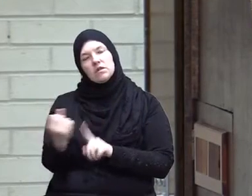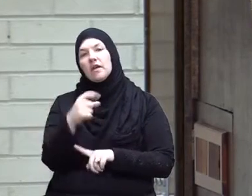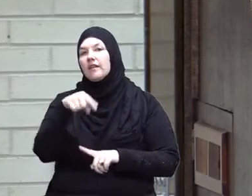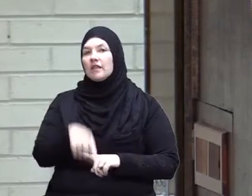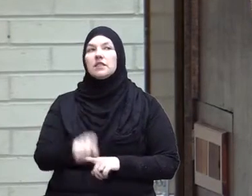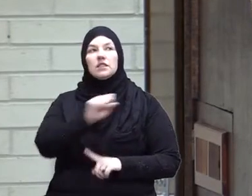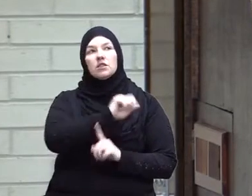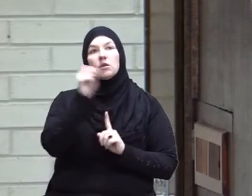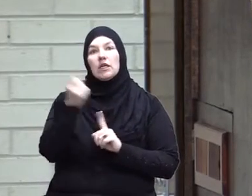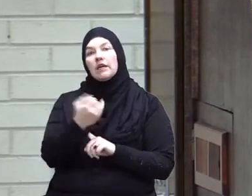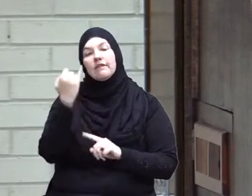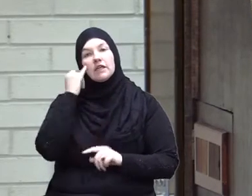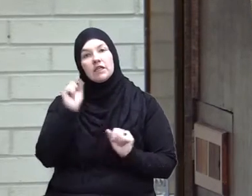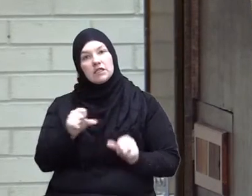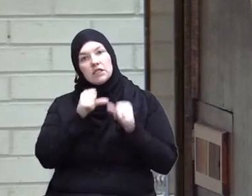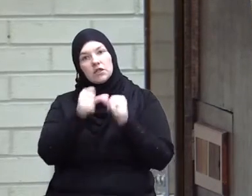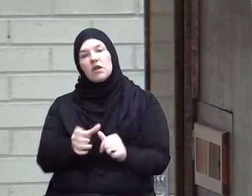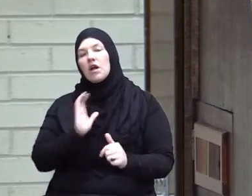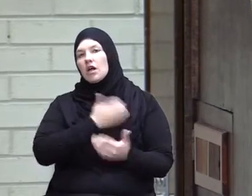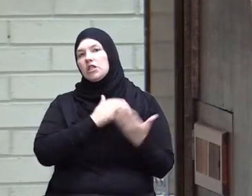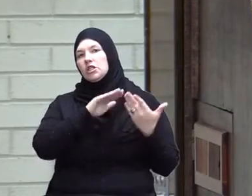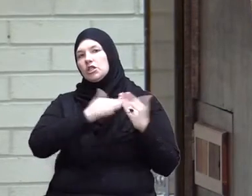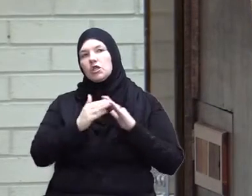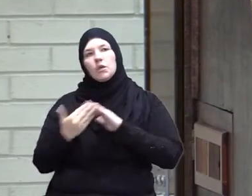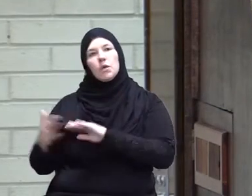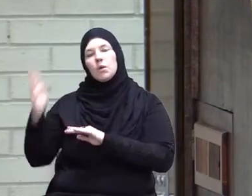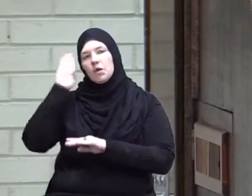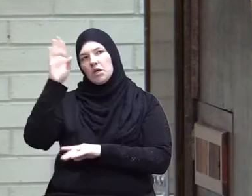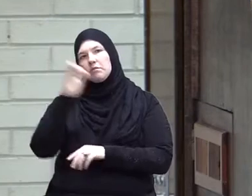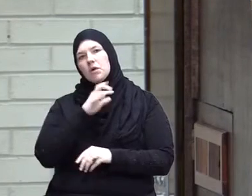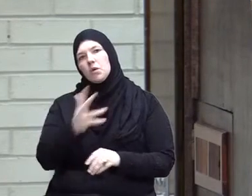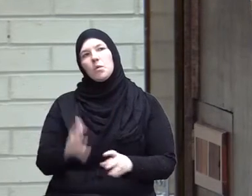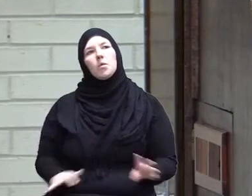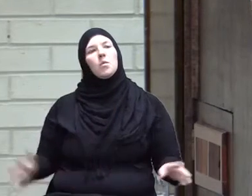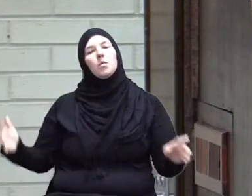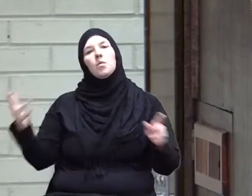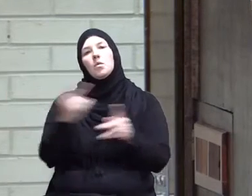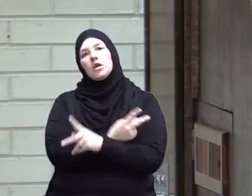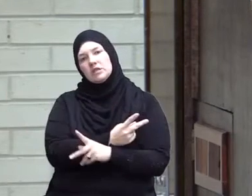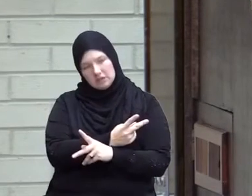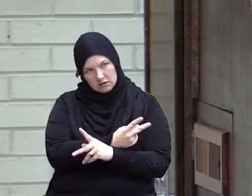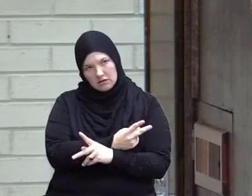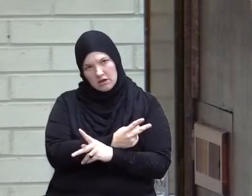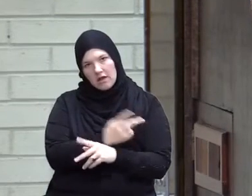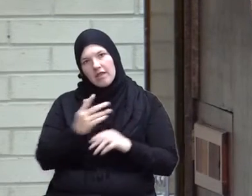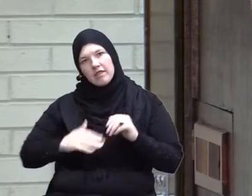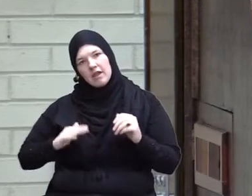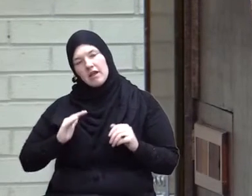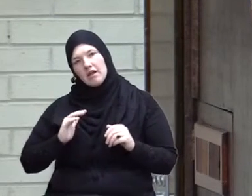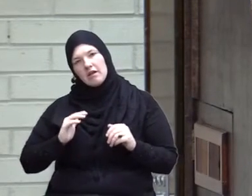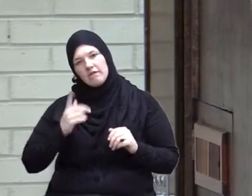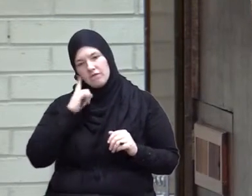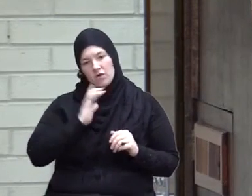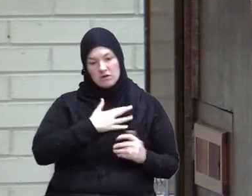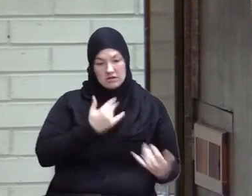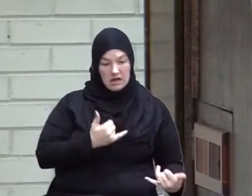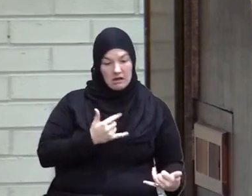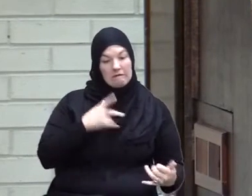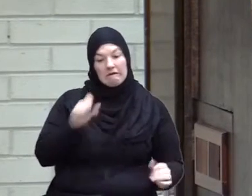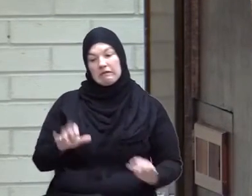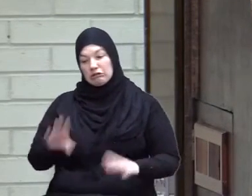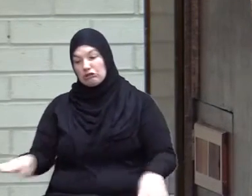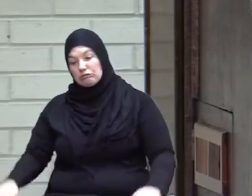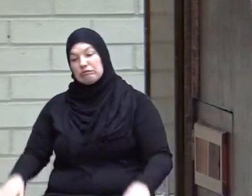situation if it continues our children will be even worse off than where we are do we want